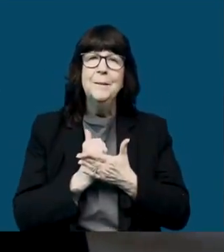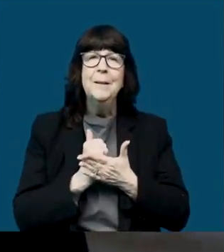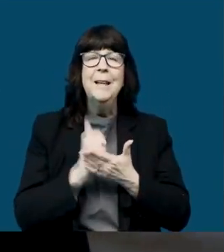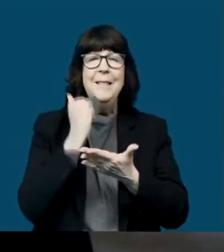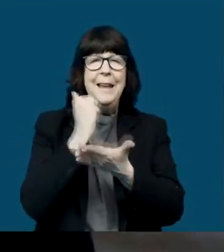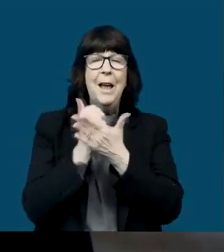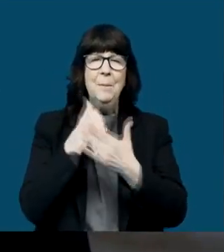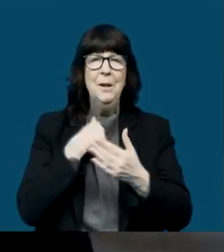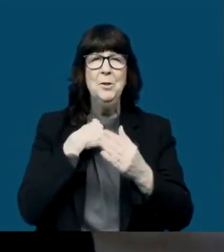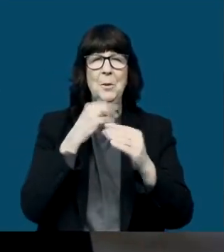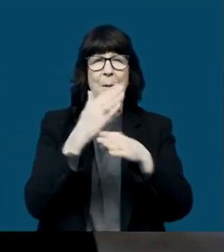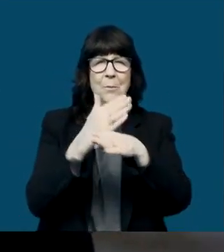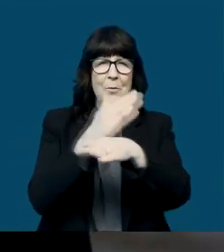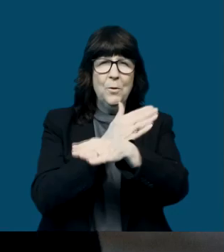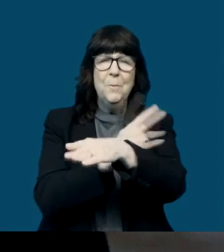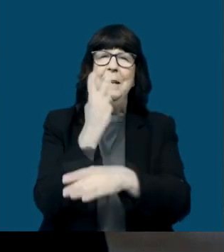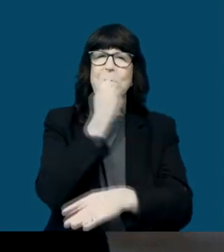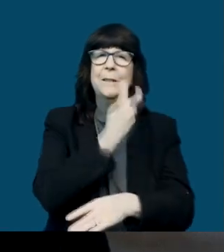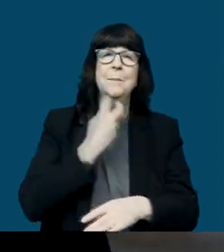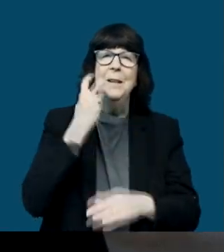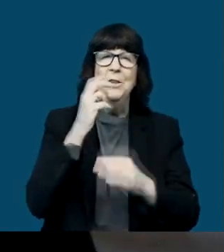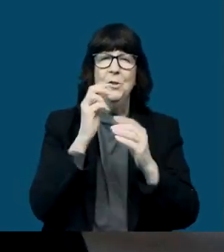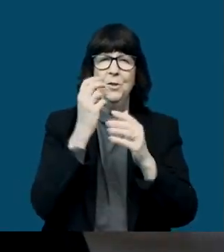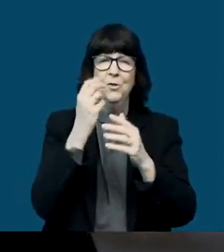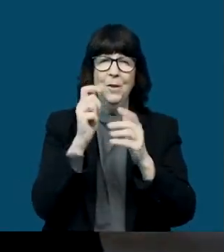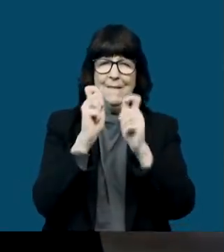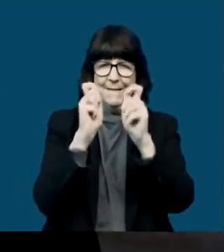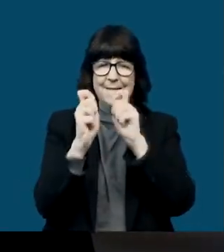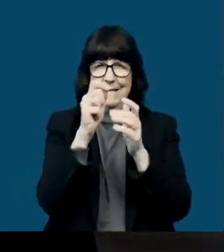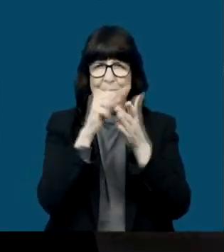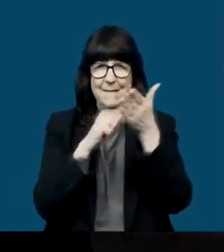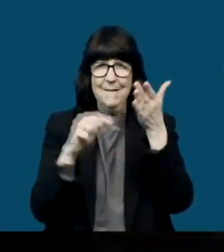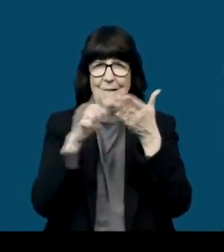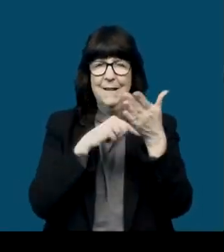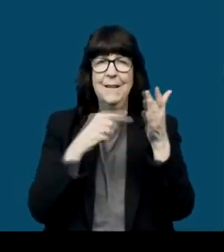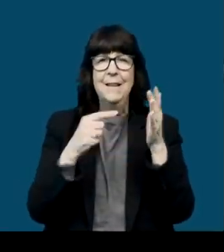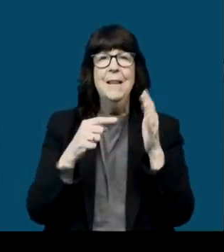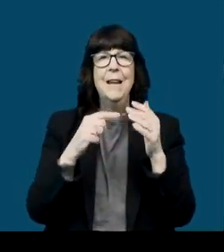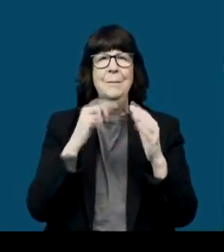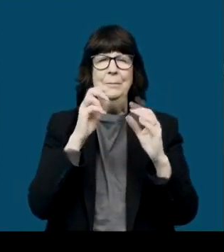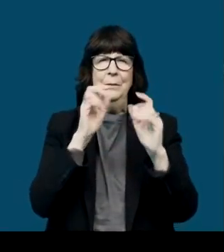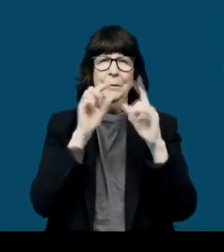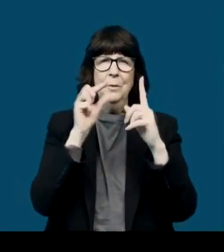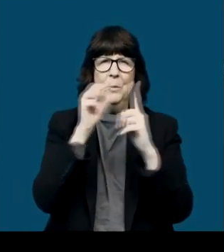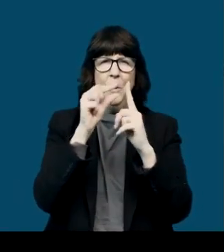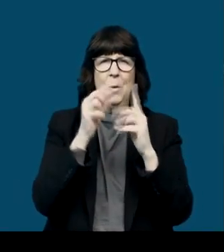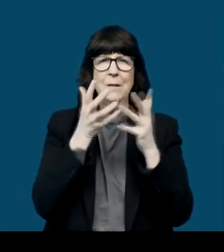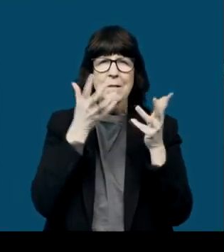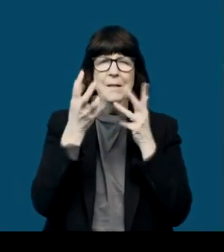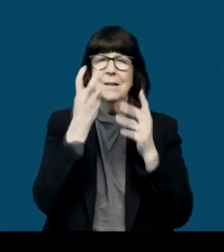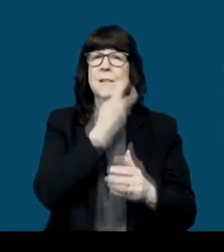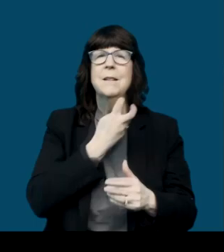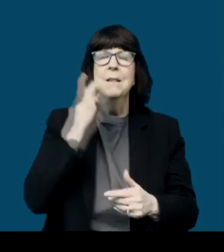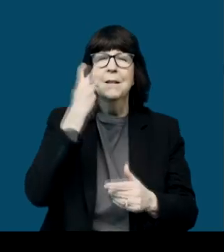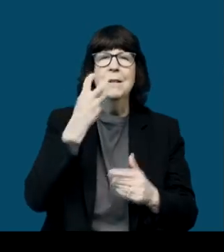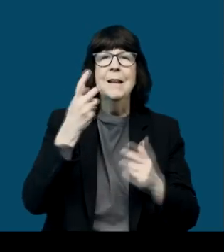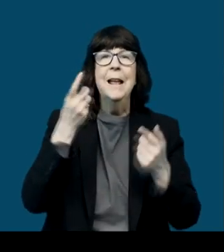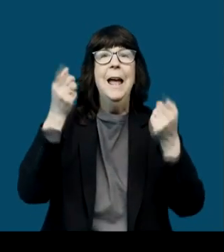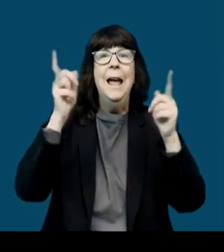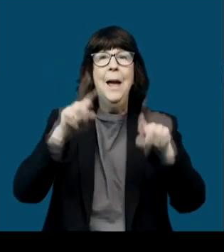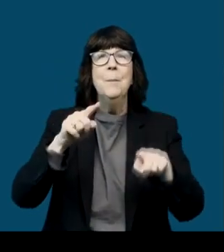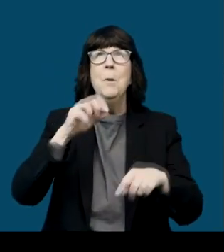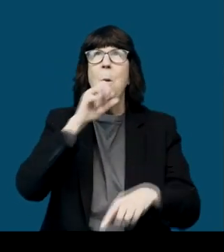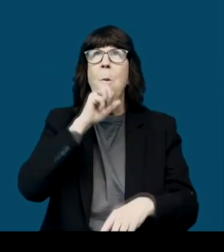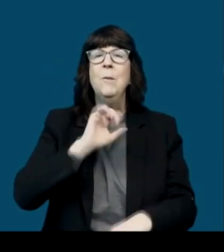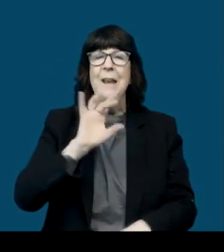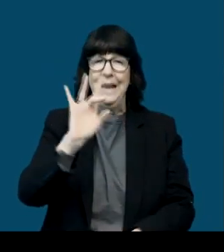And everyone helped me. They fixed my, correct my speech. And I would learn words. And by